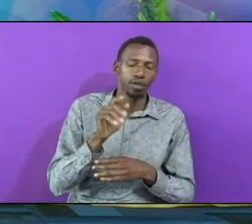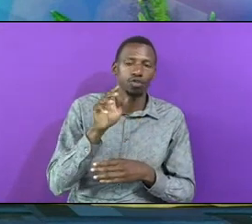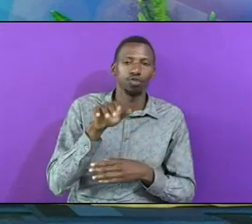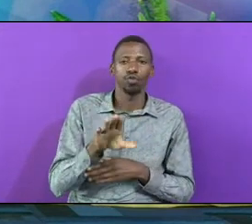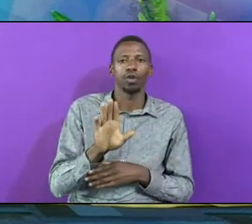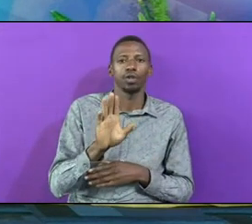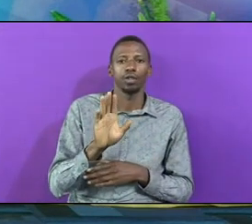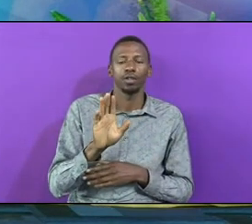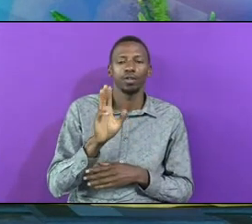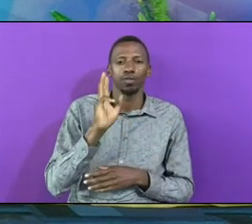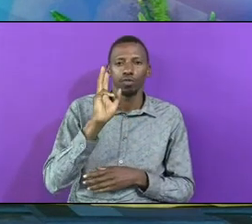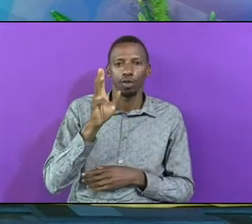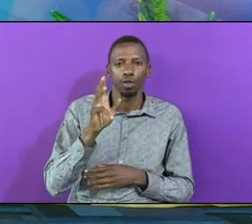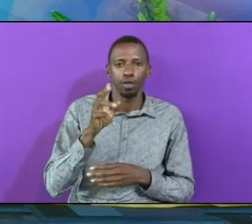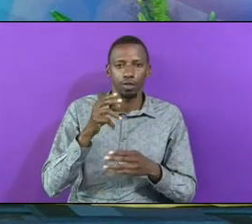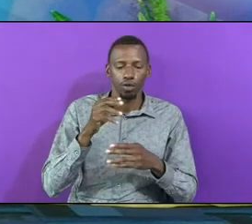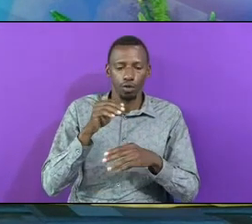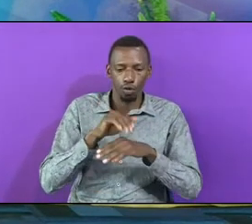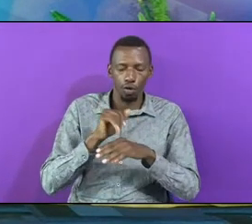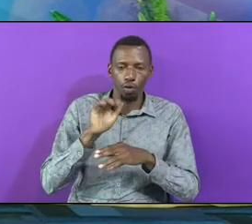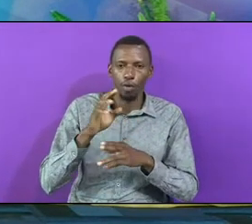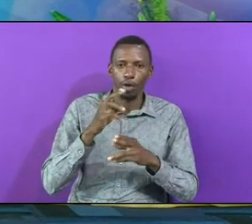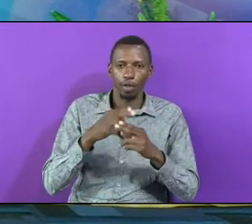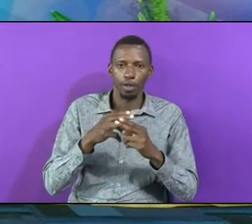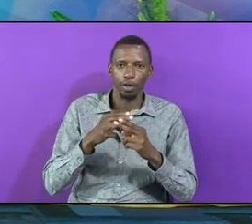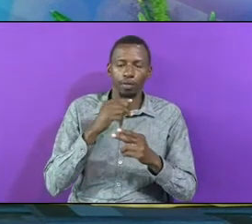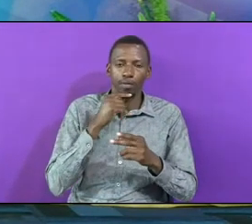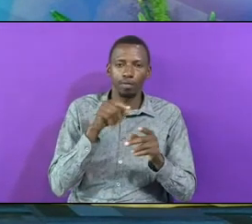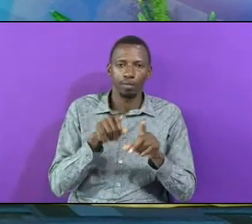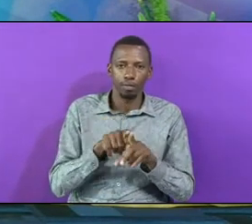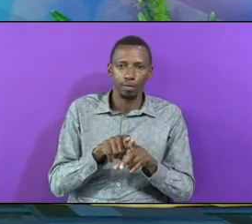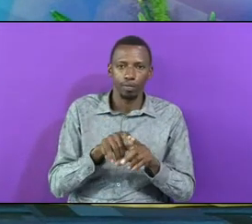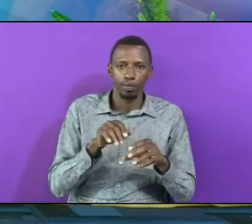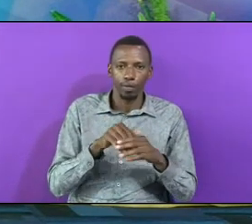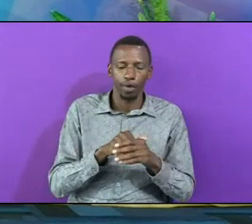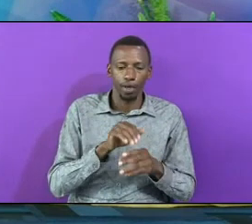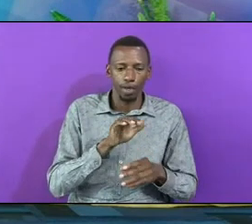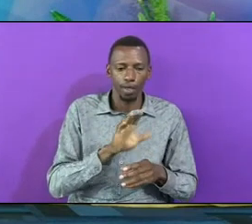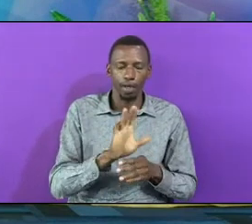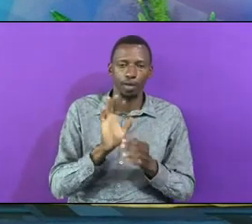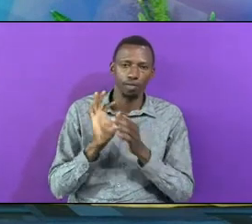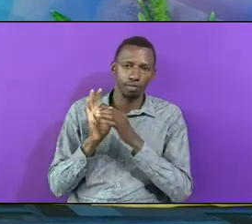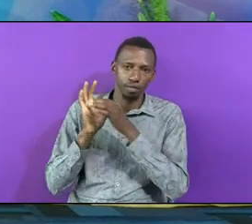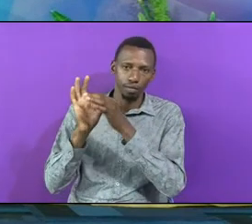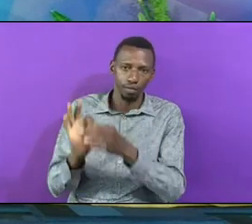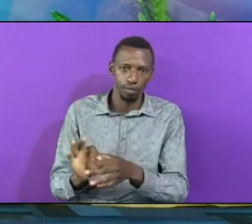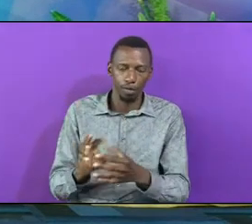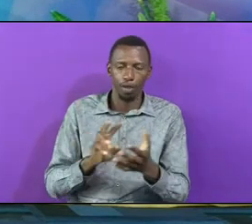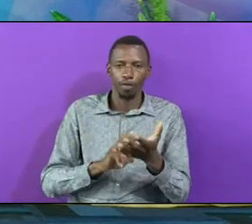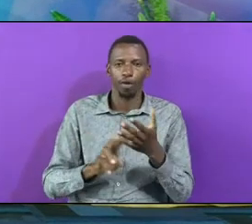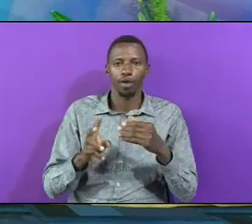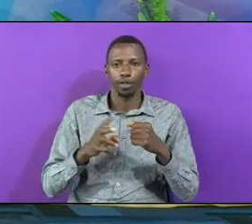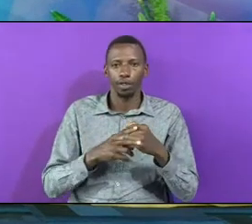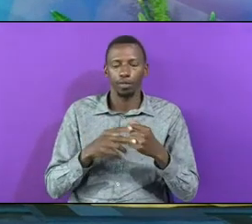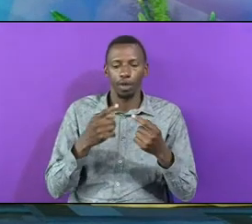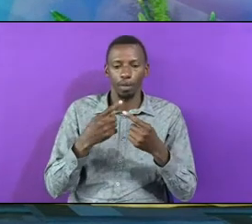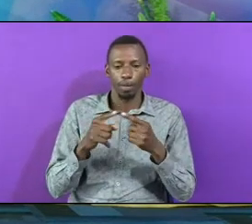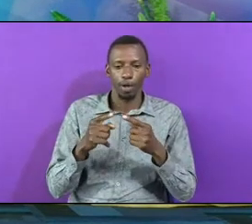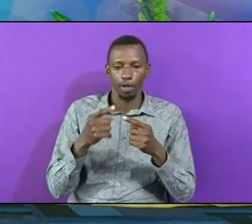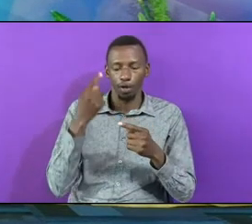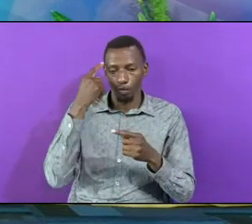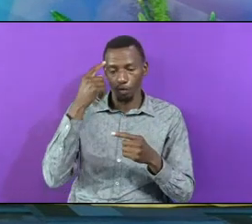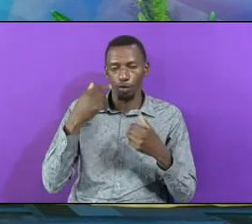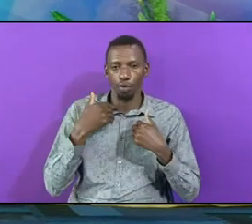Called By The Name Of Their Brothers In Their Inheritance Verse Seven But As For Me